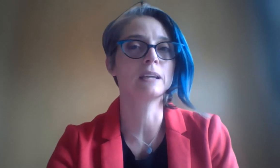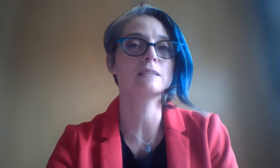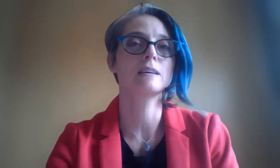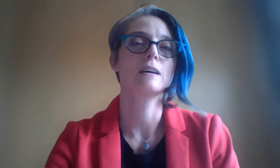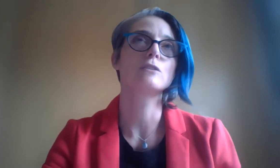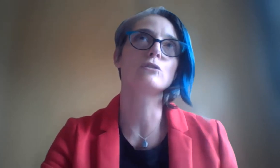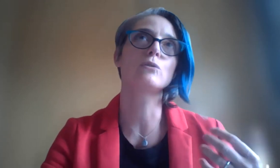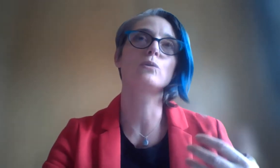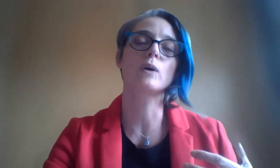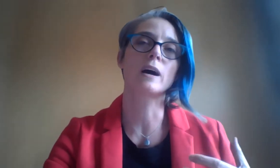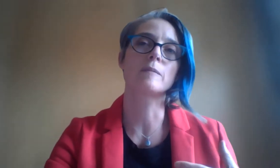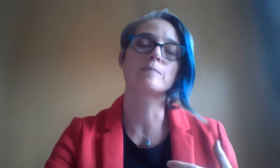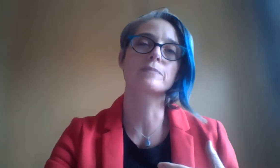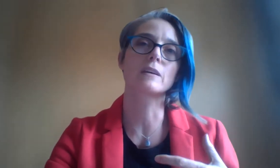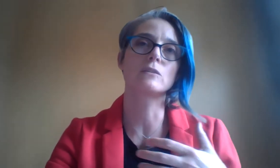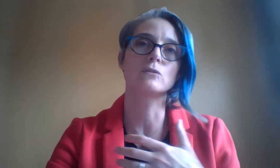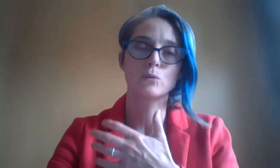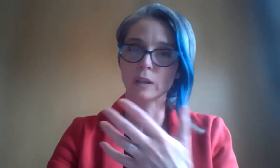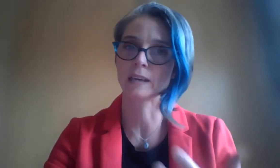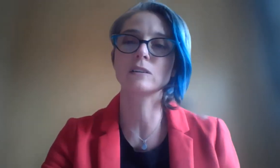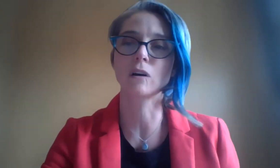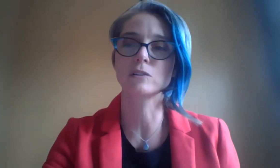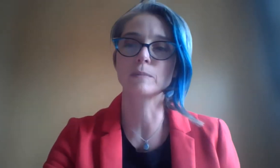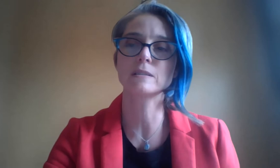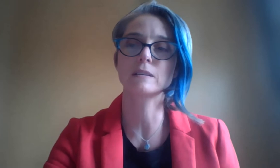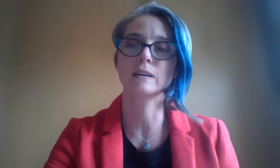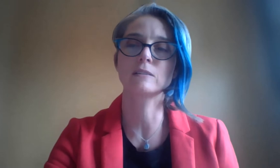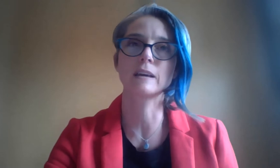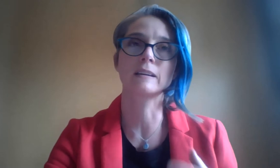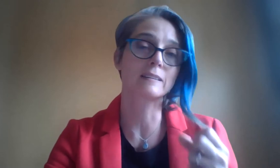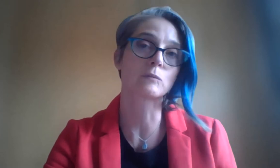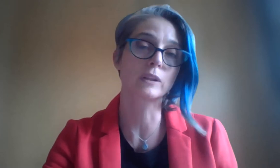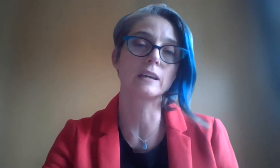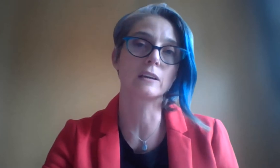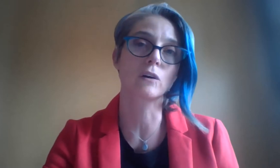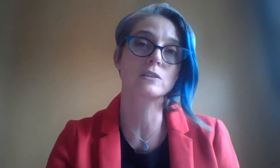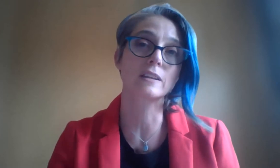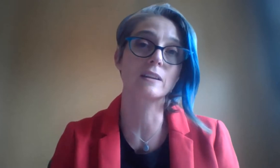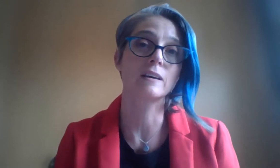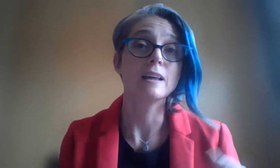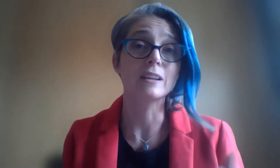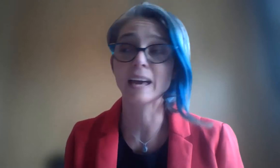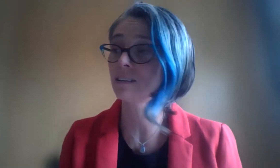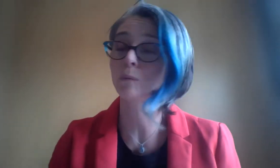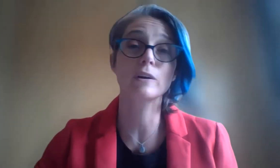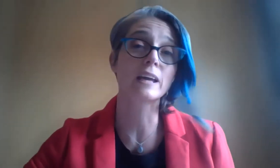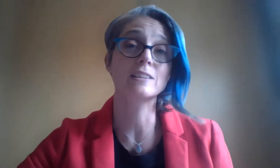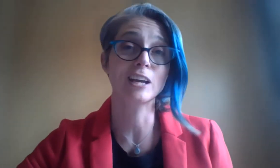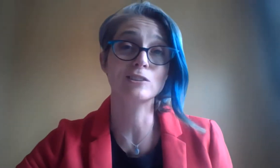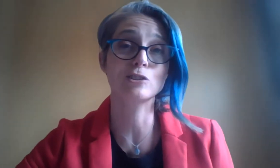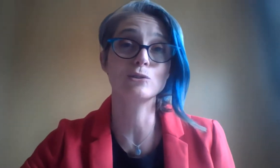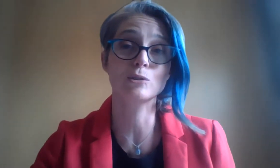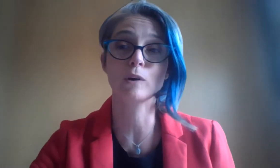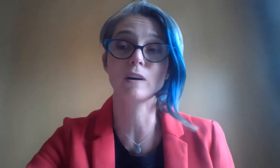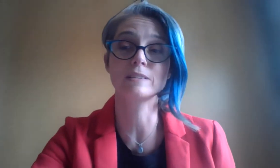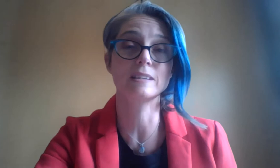just a minute to do a land acknowledgement and then really acknowledge that the land that we're getting a